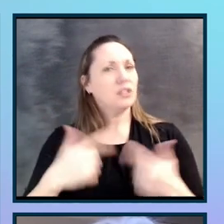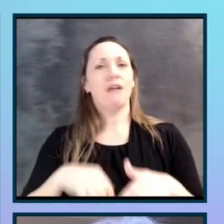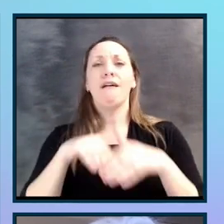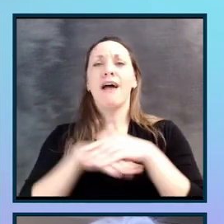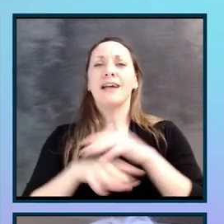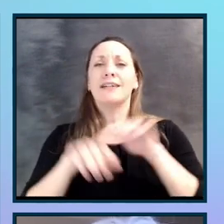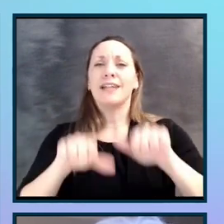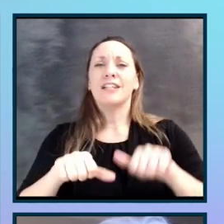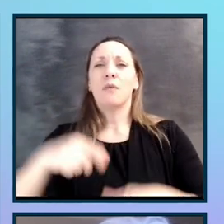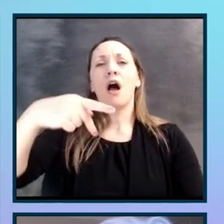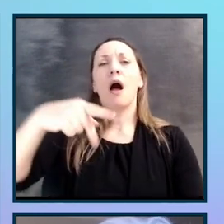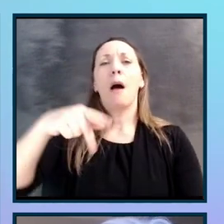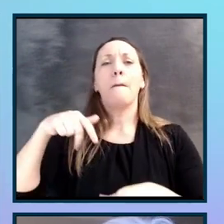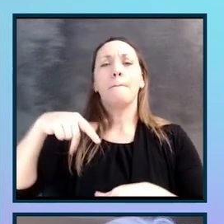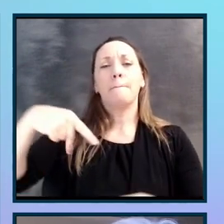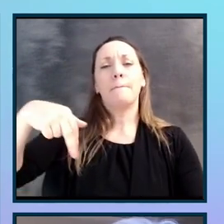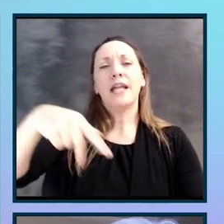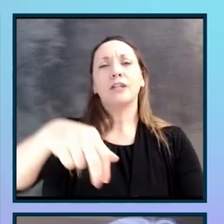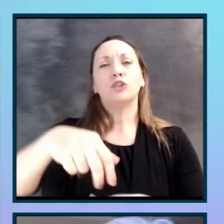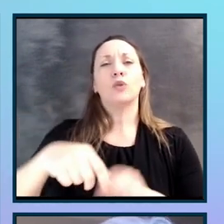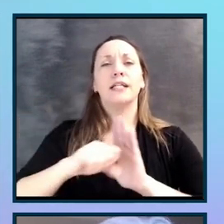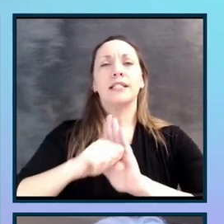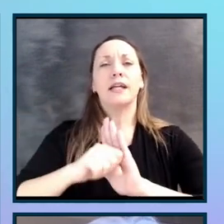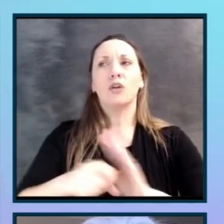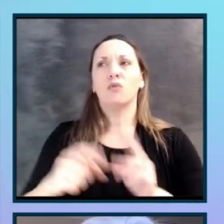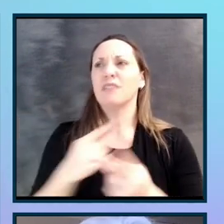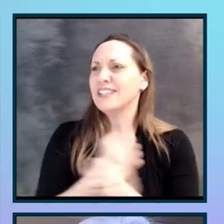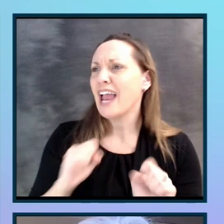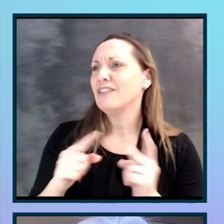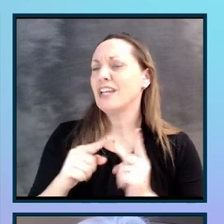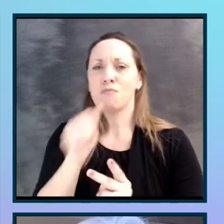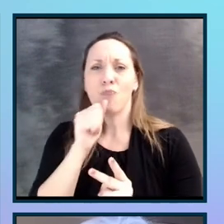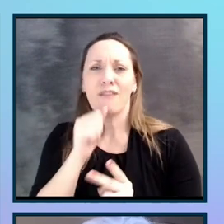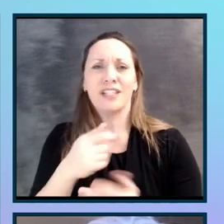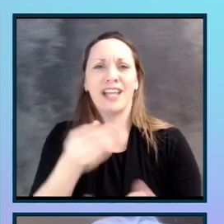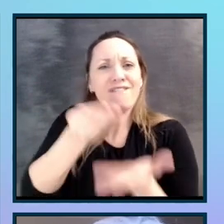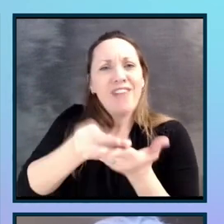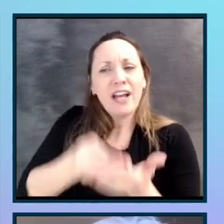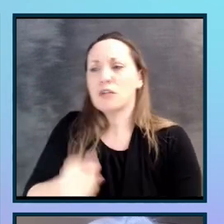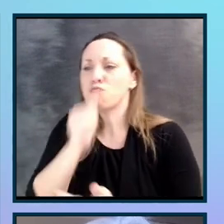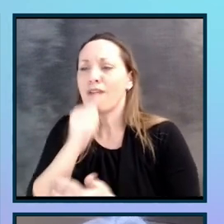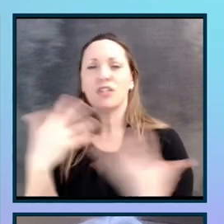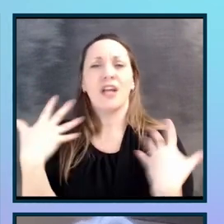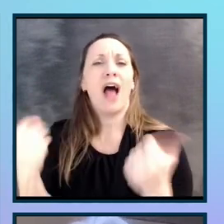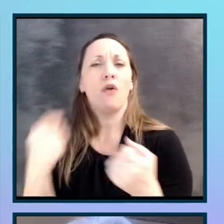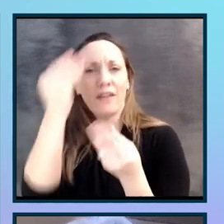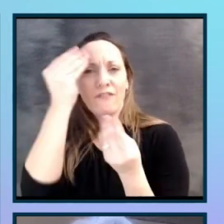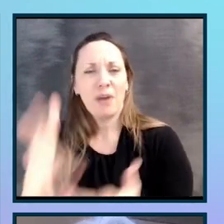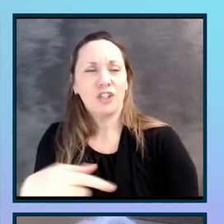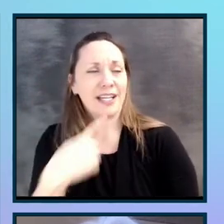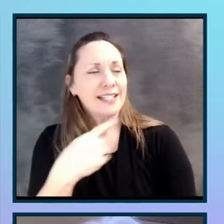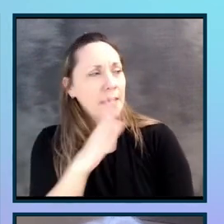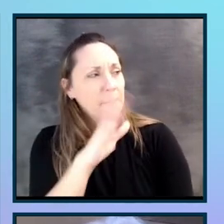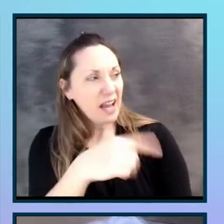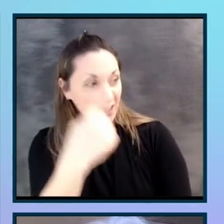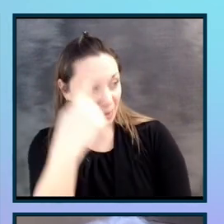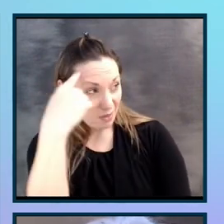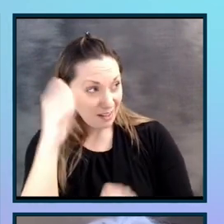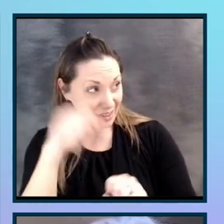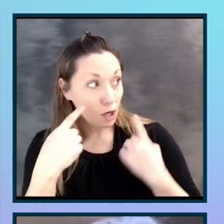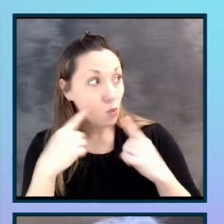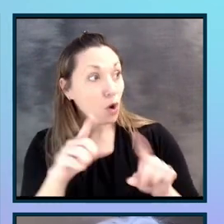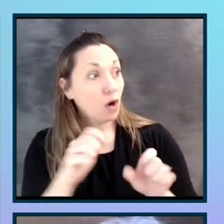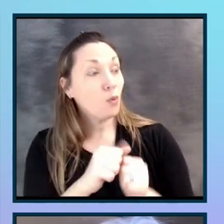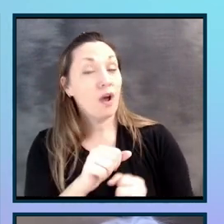pedestrian signals, safety, privacy of finance, privacy of health information. And he said, hey, do you think this could work with Major League